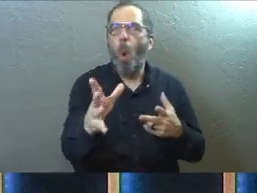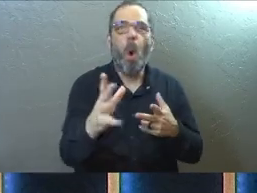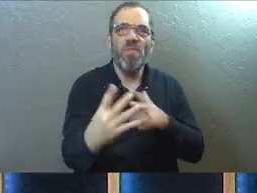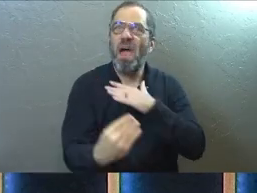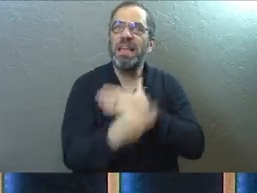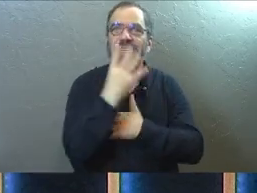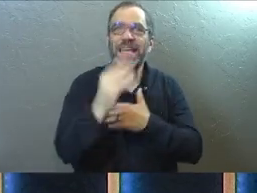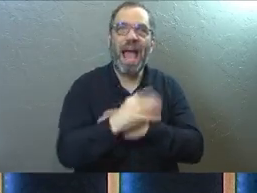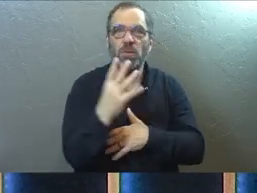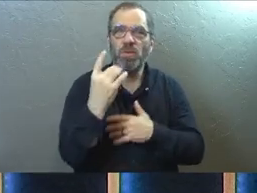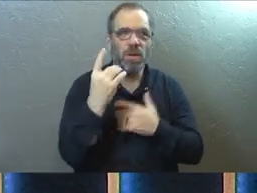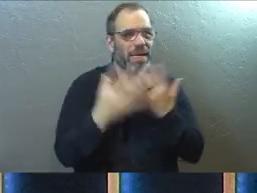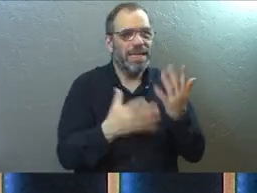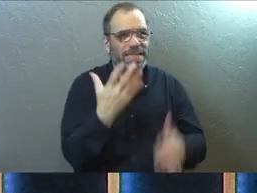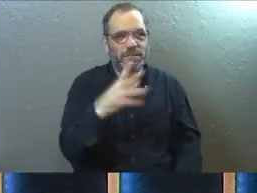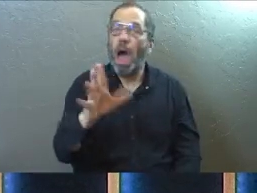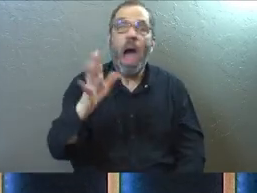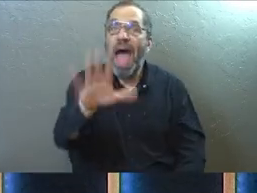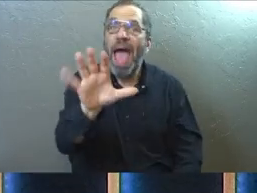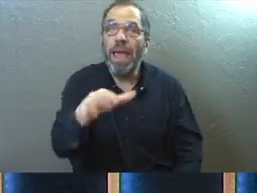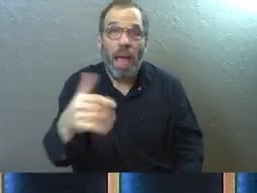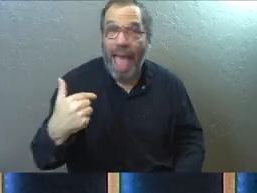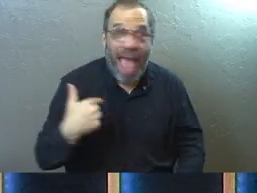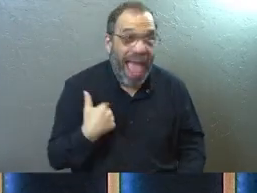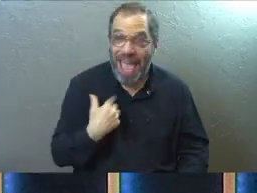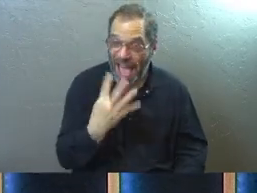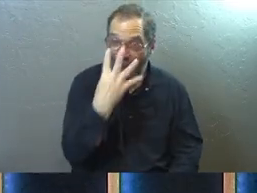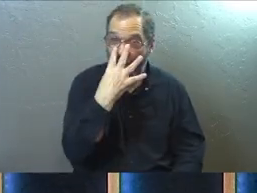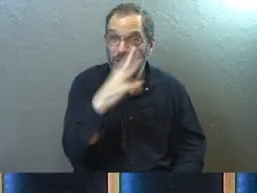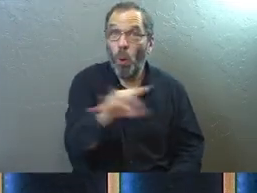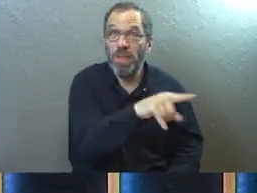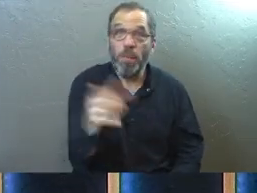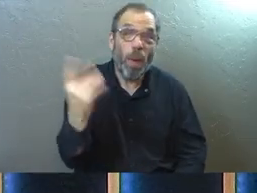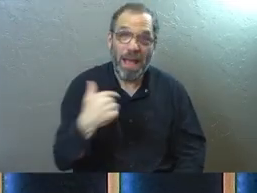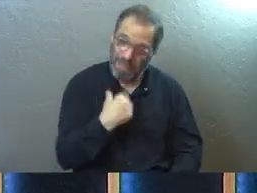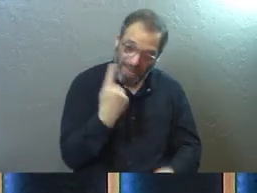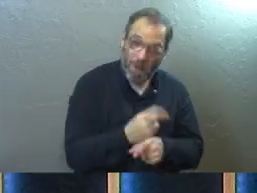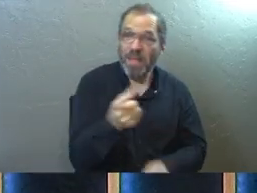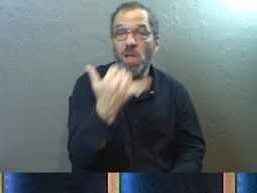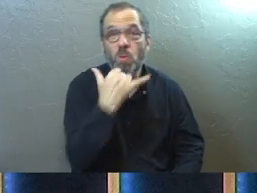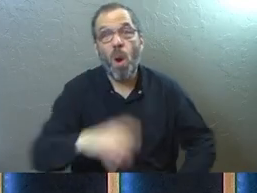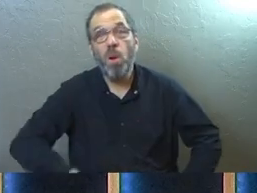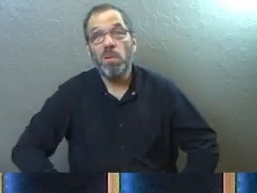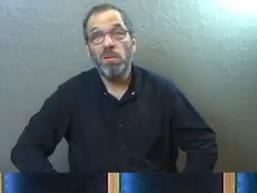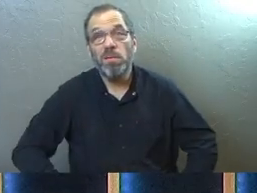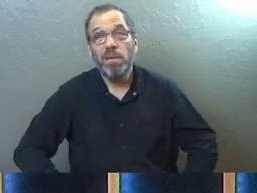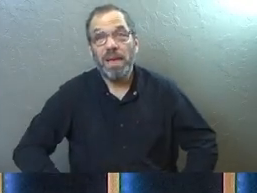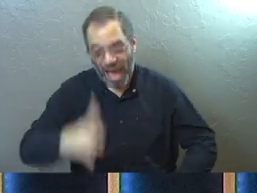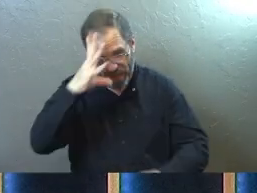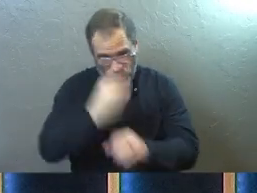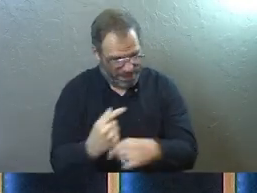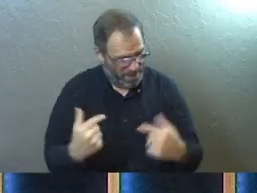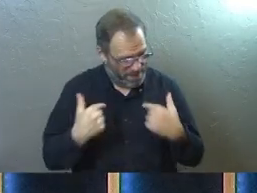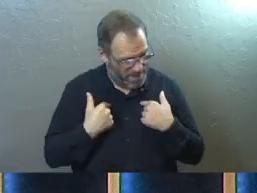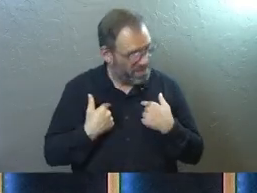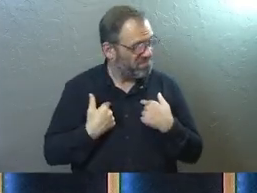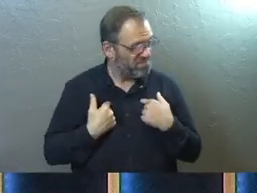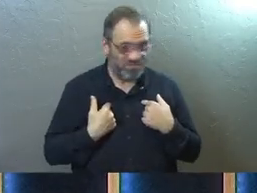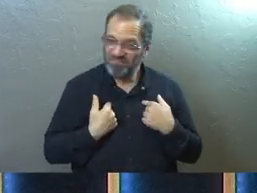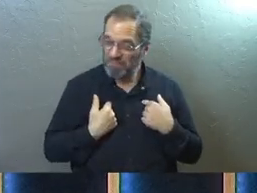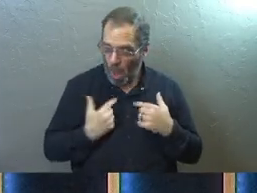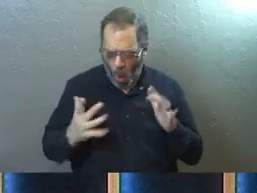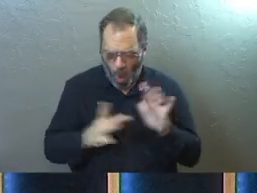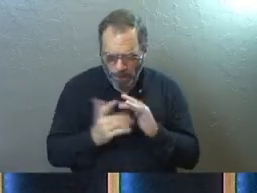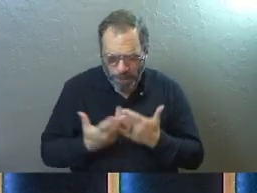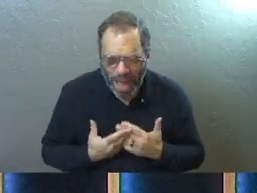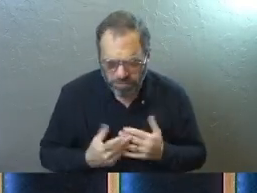their counsel and their discernment in my life. And the reason I get to ignore it is because I'm right and they're wrong. I trust me. There are things